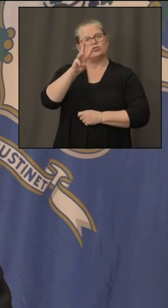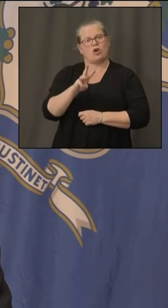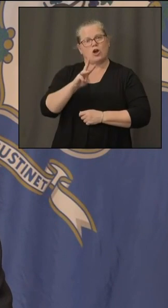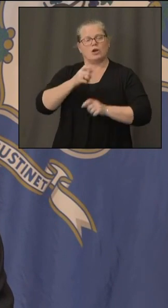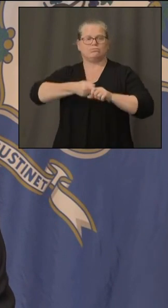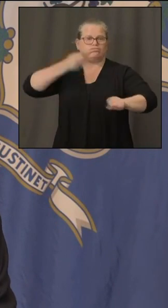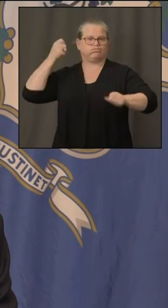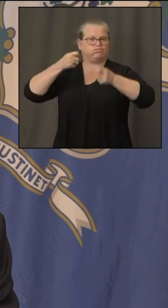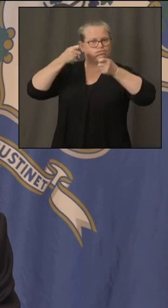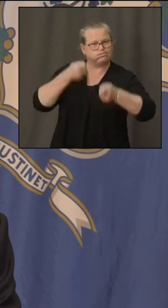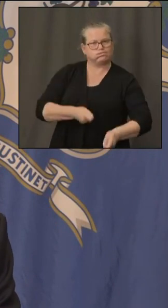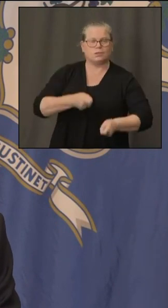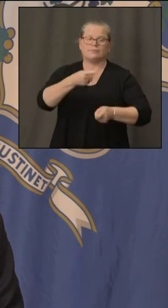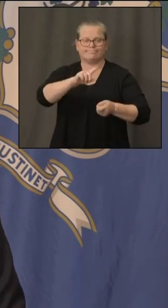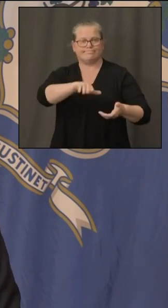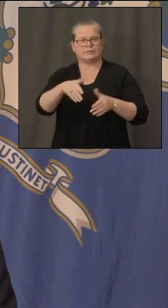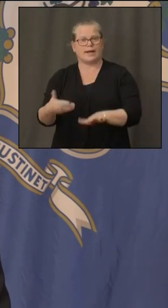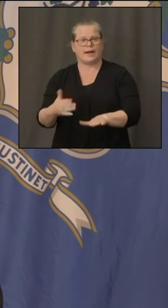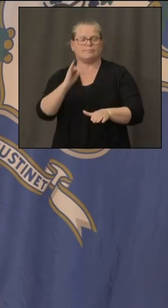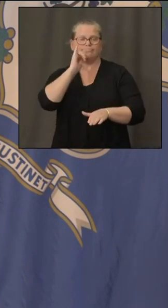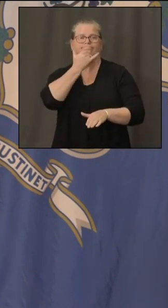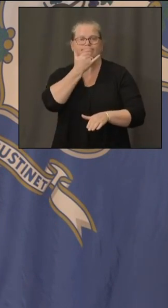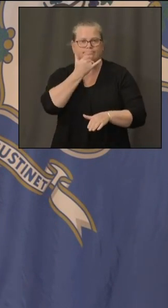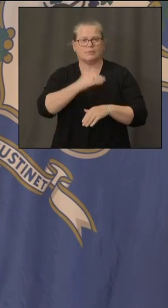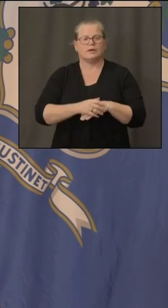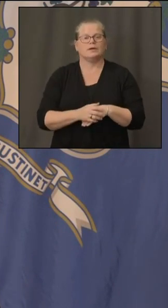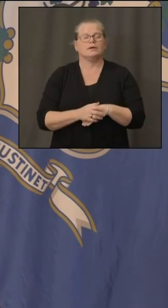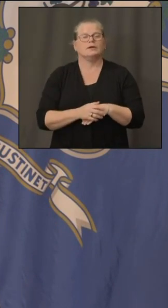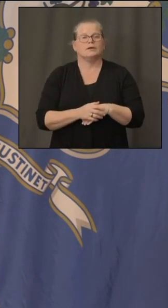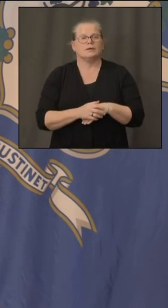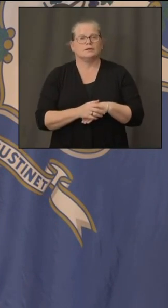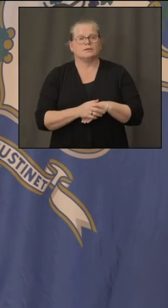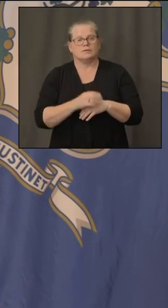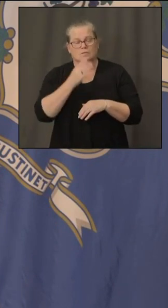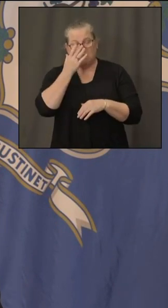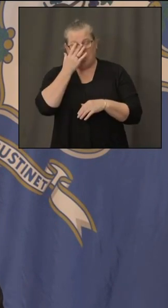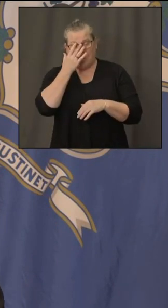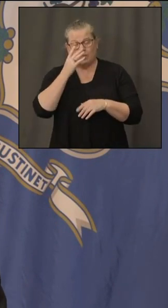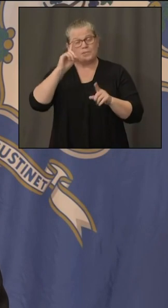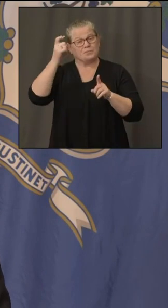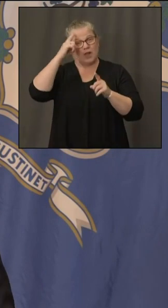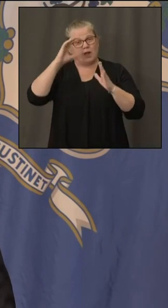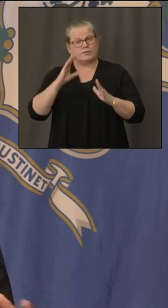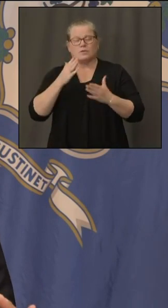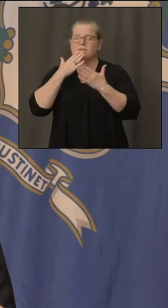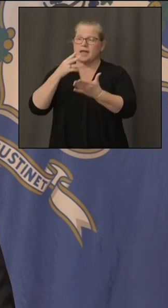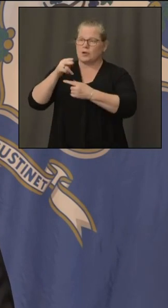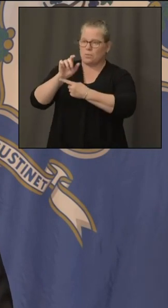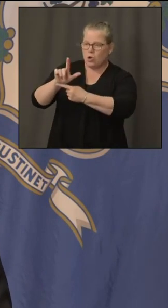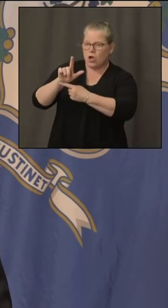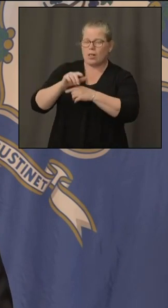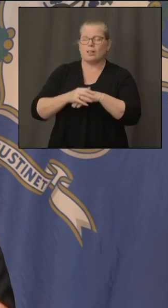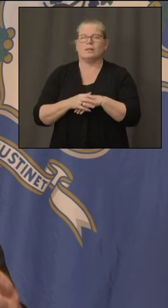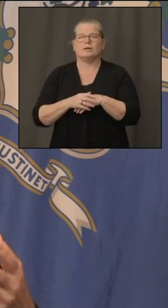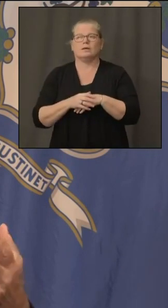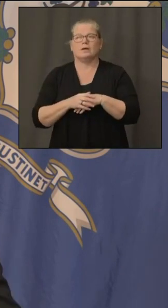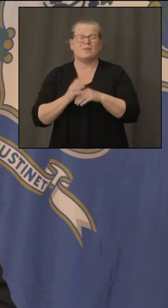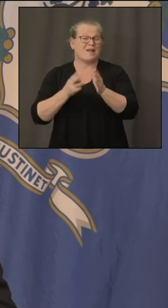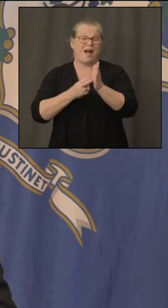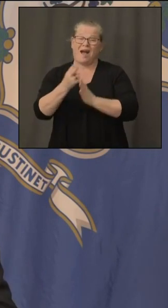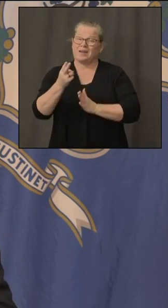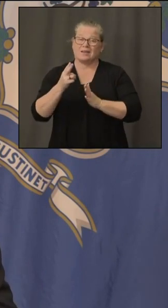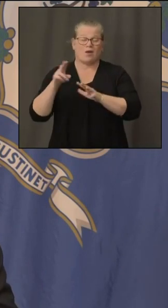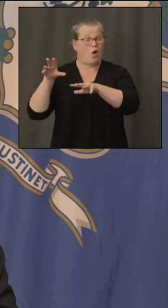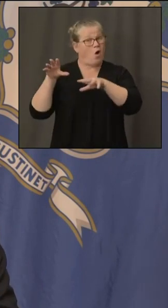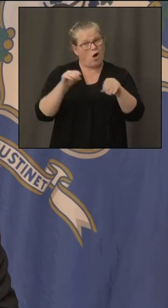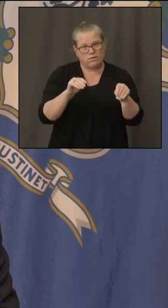people losing their power given everything that's going on this year to date uh but i just want to follow up on what katie said i mean we've got folks